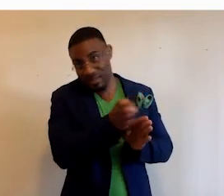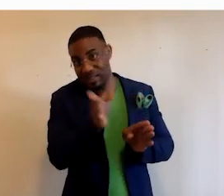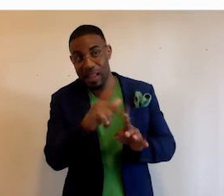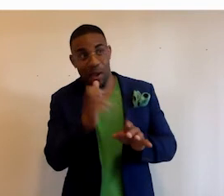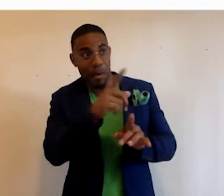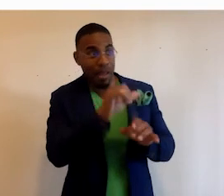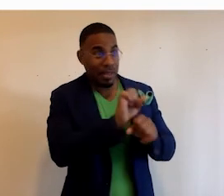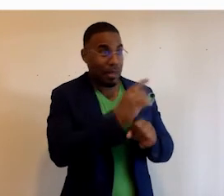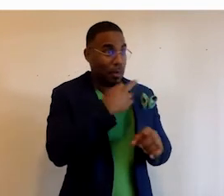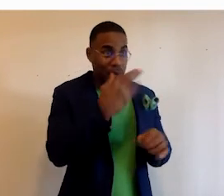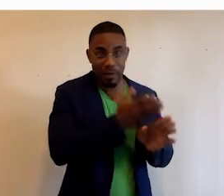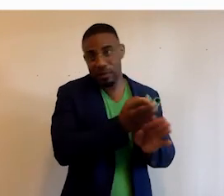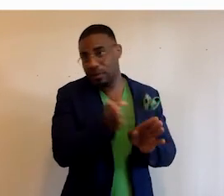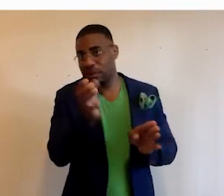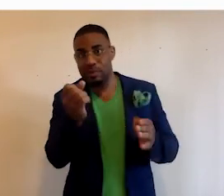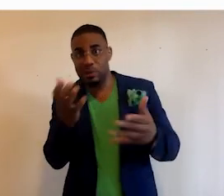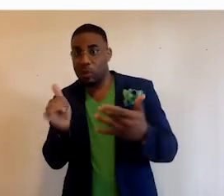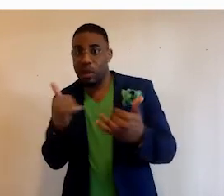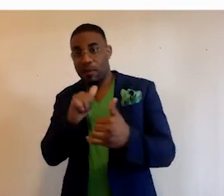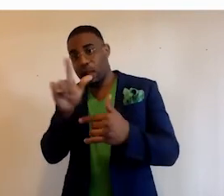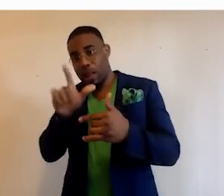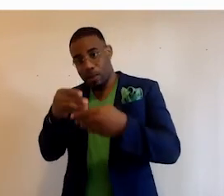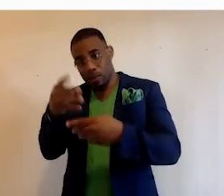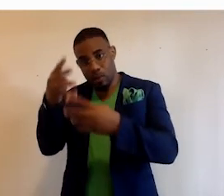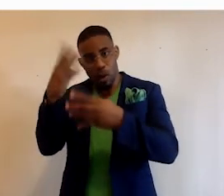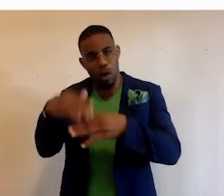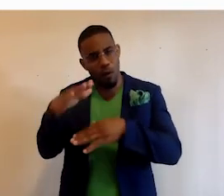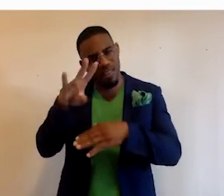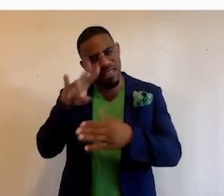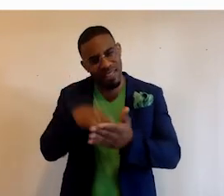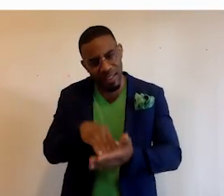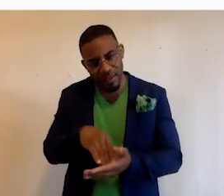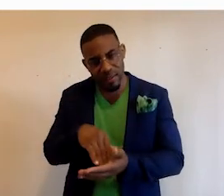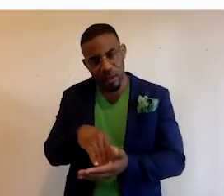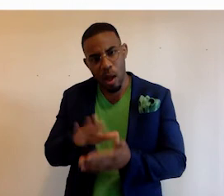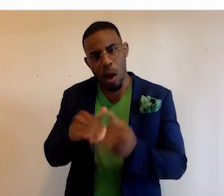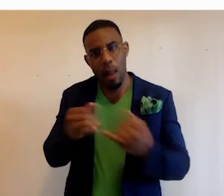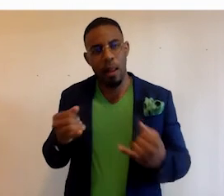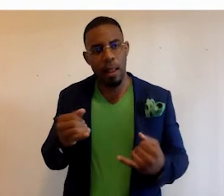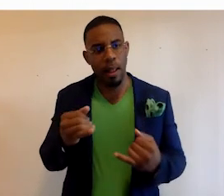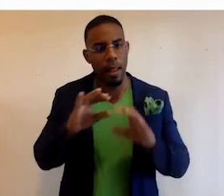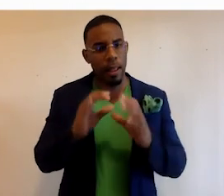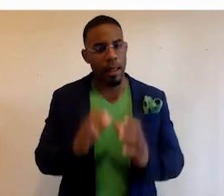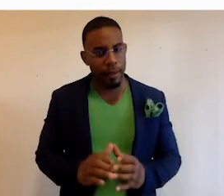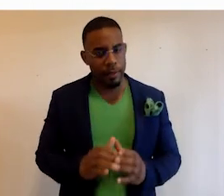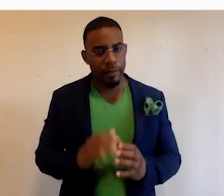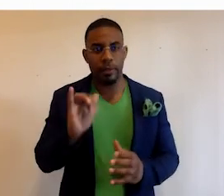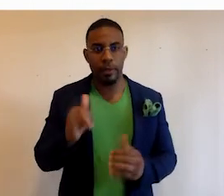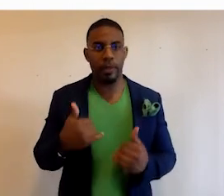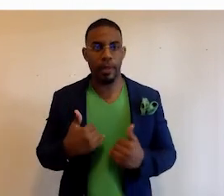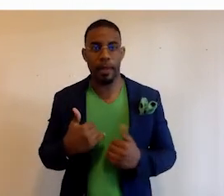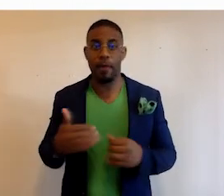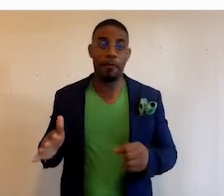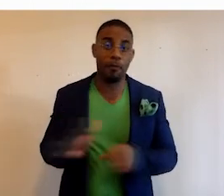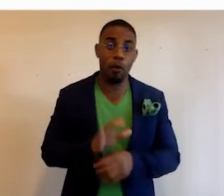and get a job at a restaurant. So we have a library of over 7,000 online classes that have